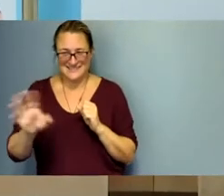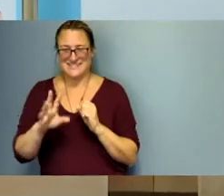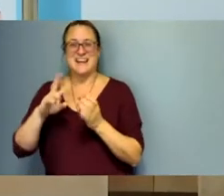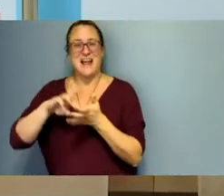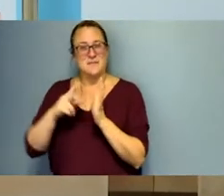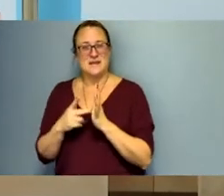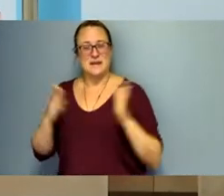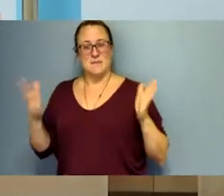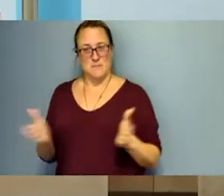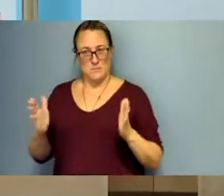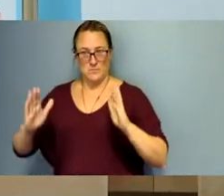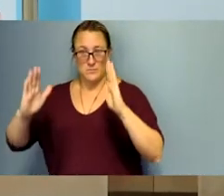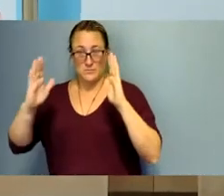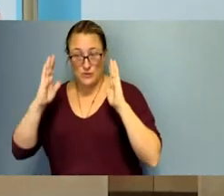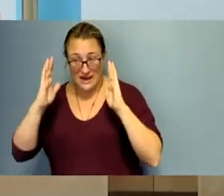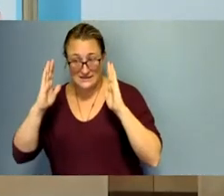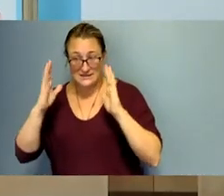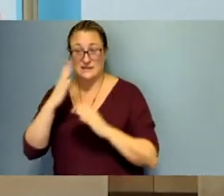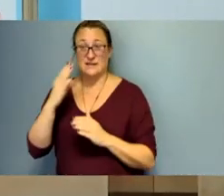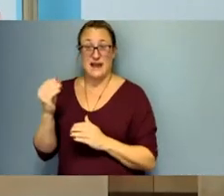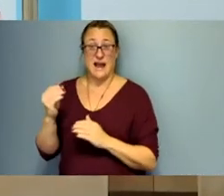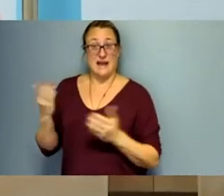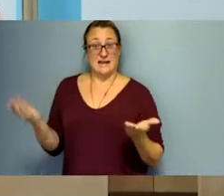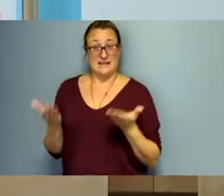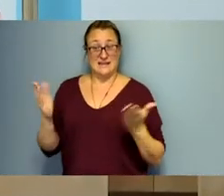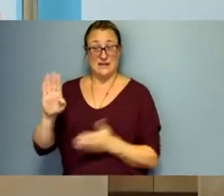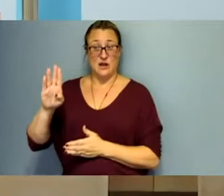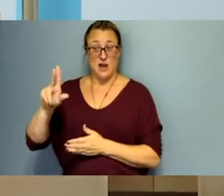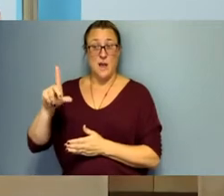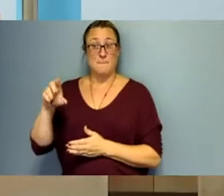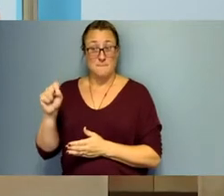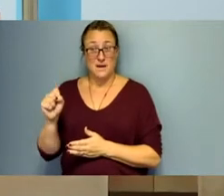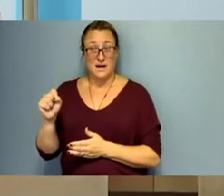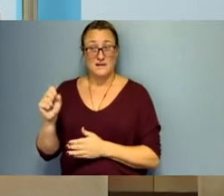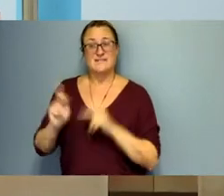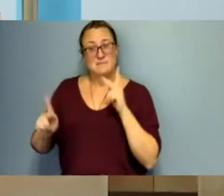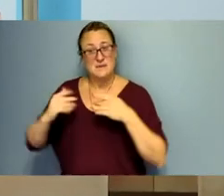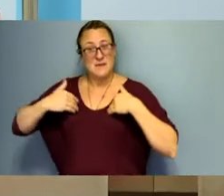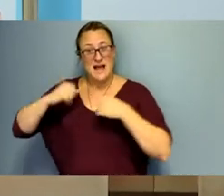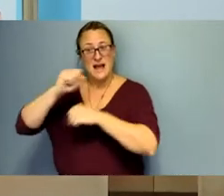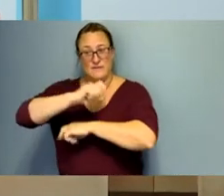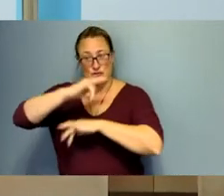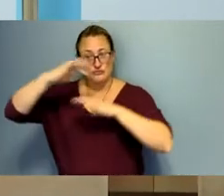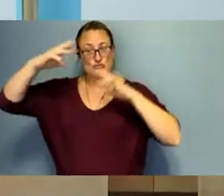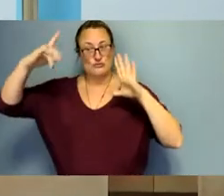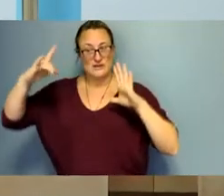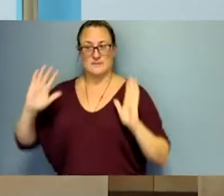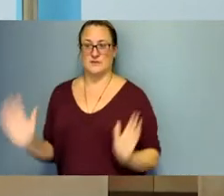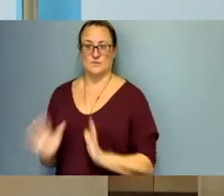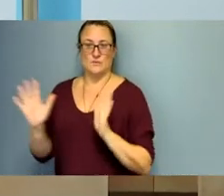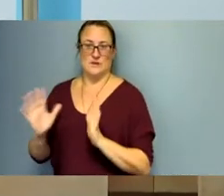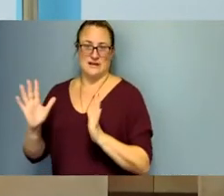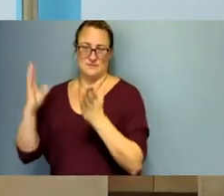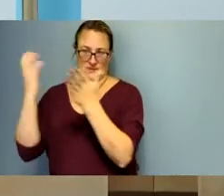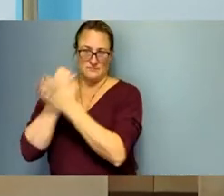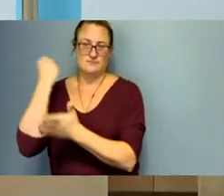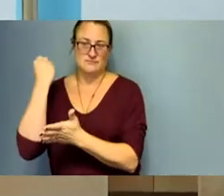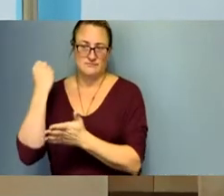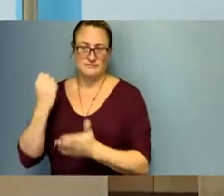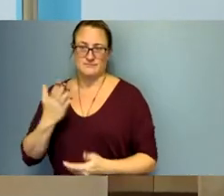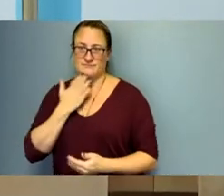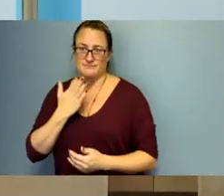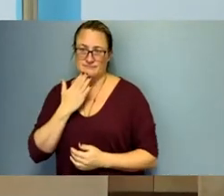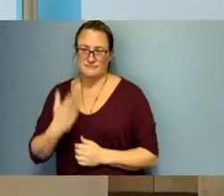is where dreams are realized this is where dreams are realized and i thank you for your attention thank you